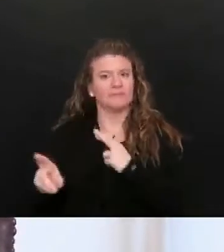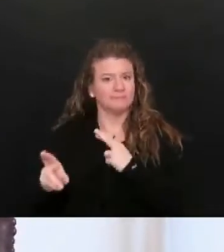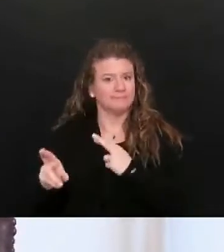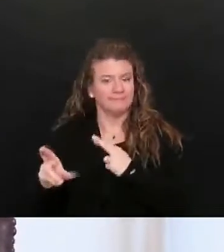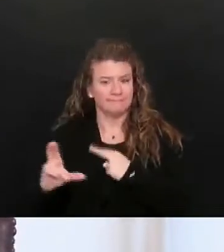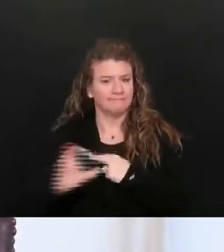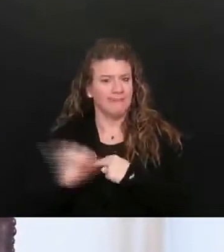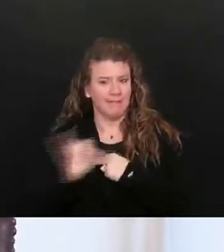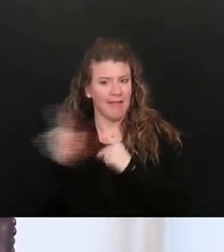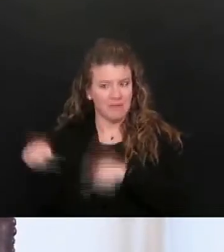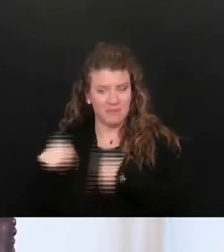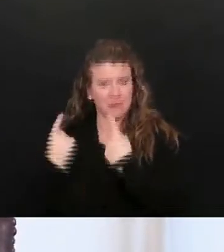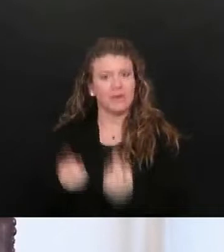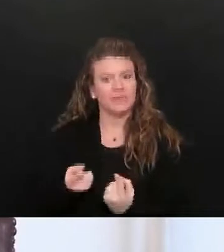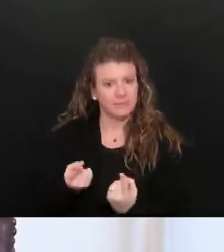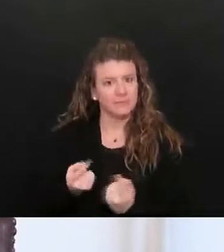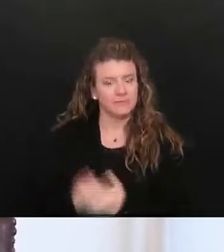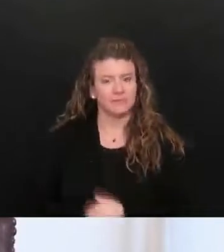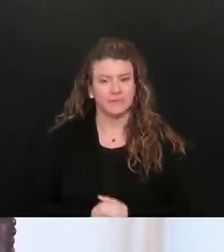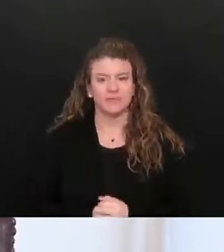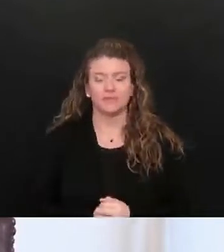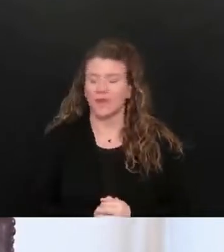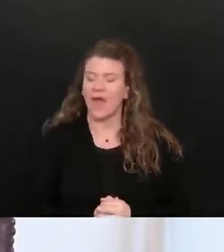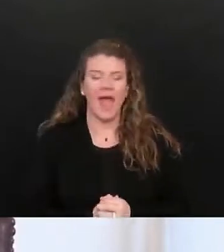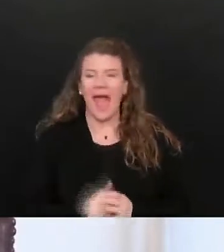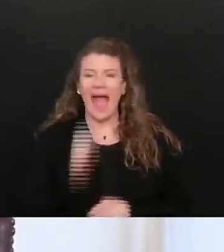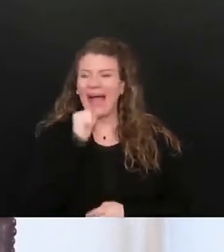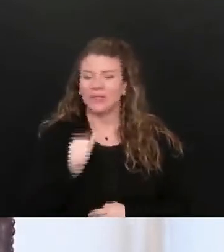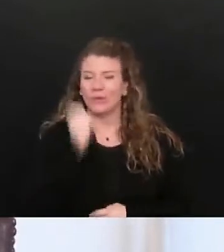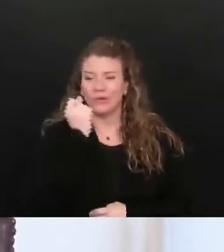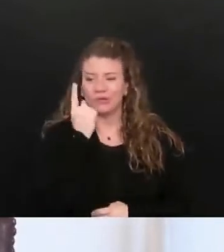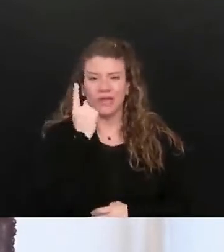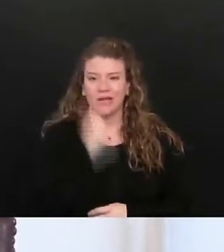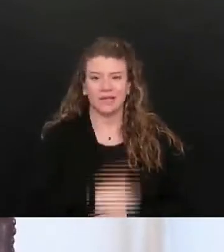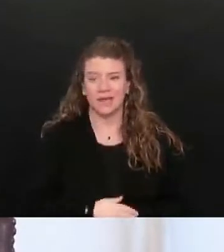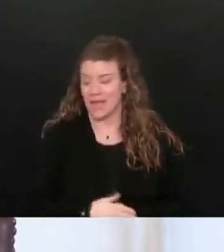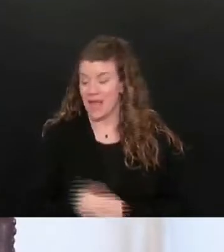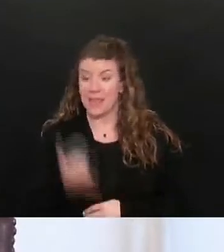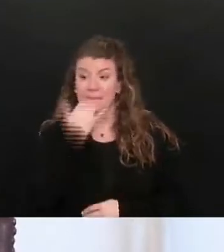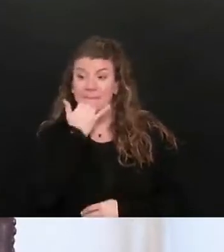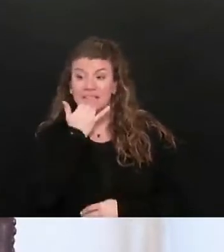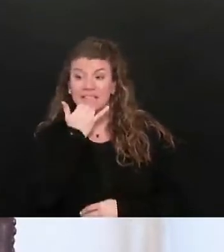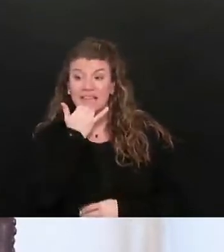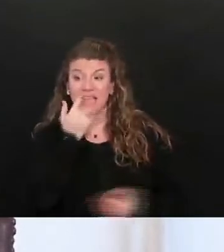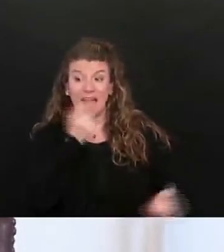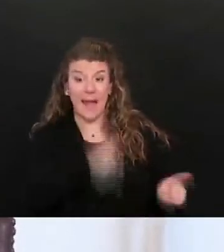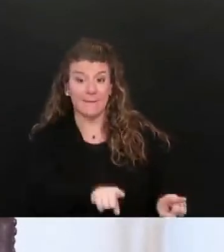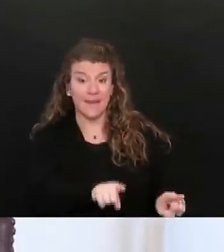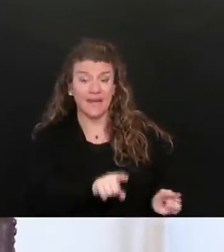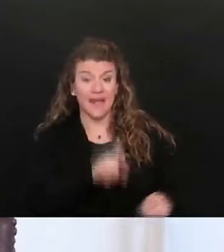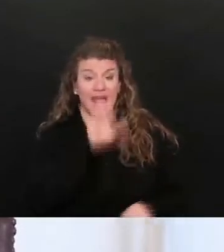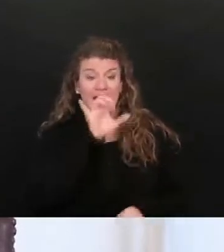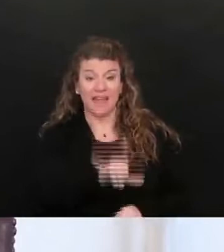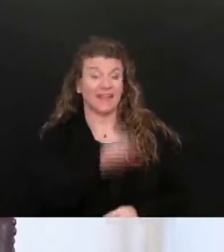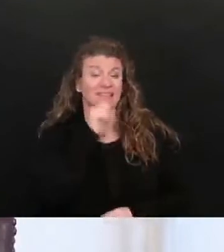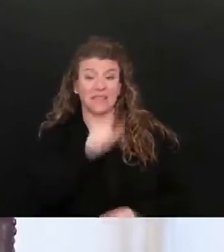I do not understand the mistakes, nor do I think they're acceptable.